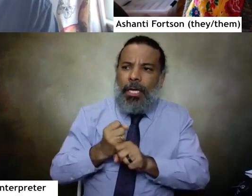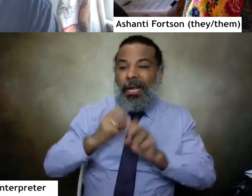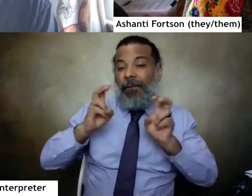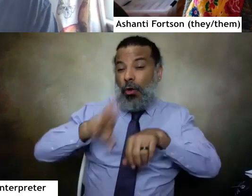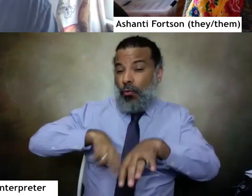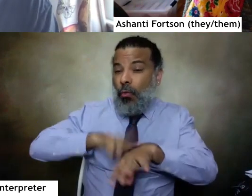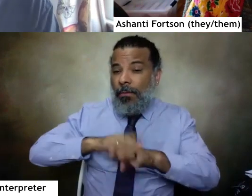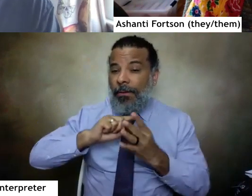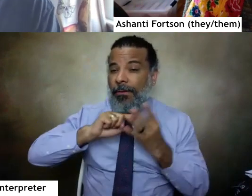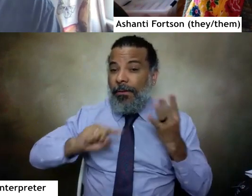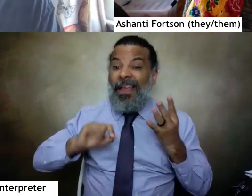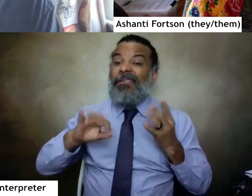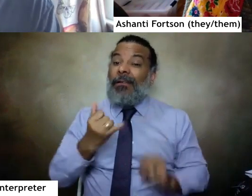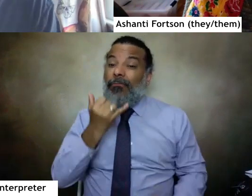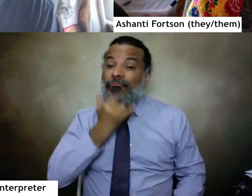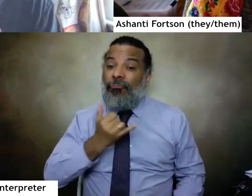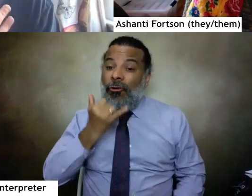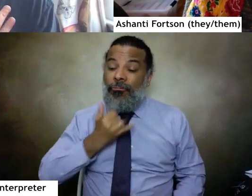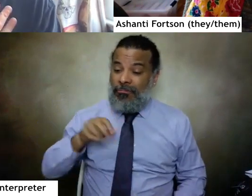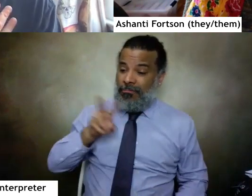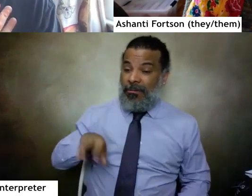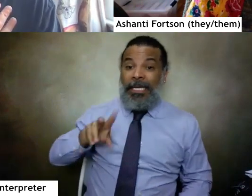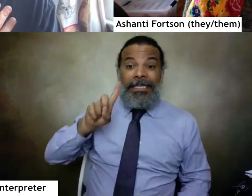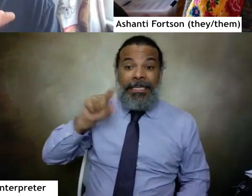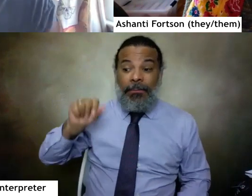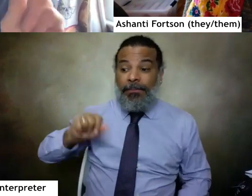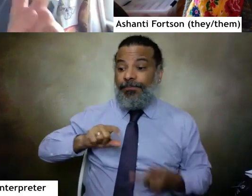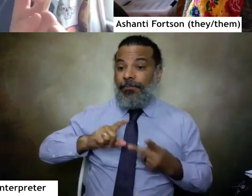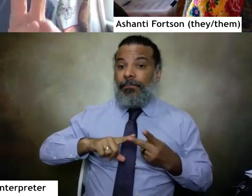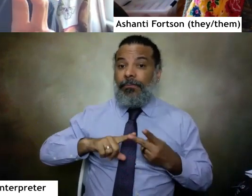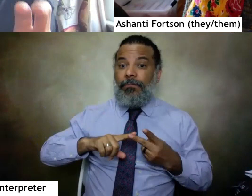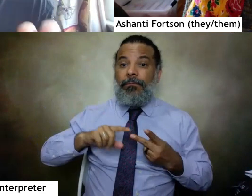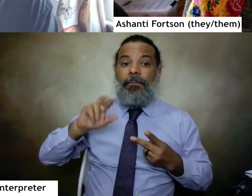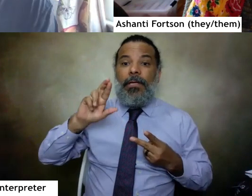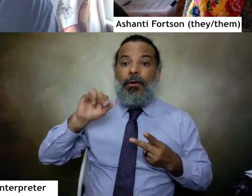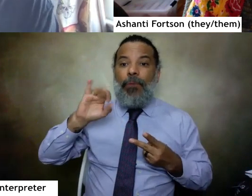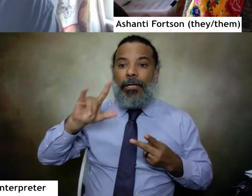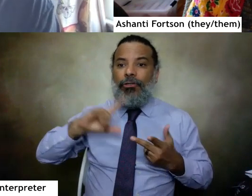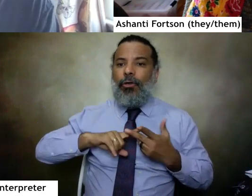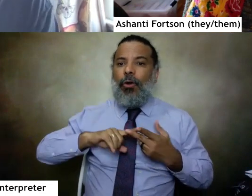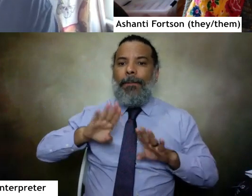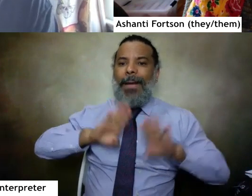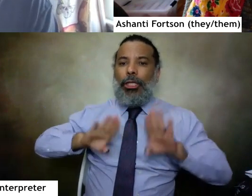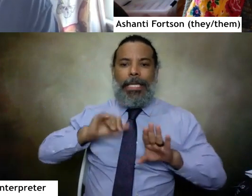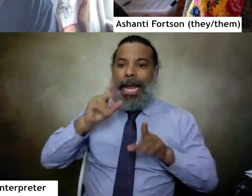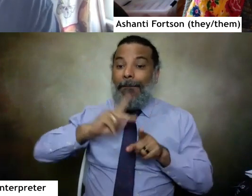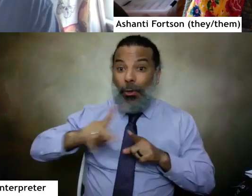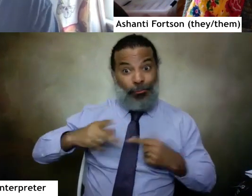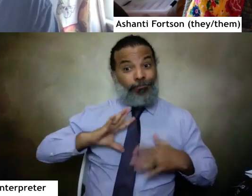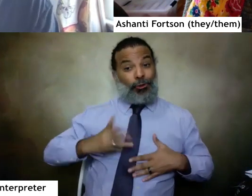And if there was something wrong with you, if you're disabled or racially or biologically impure or trans,